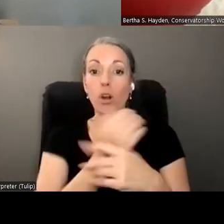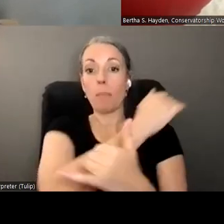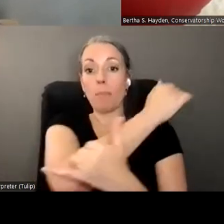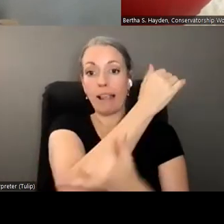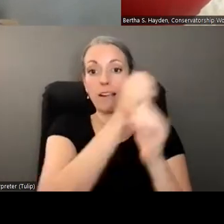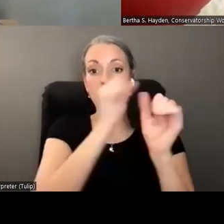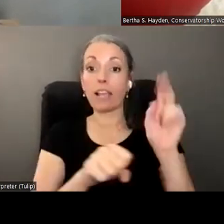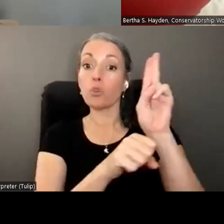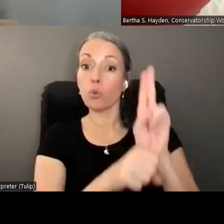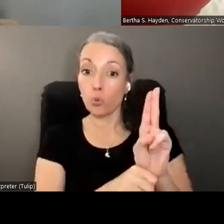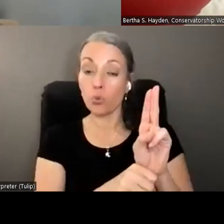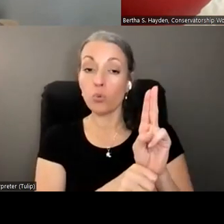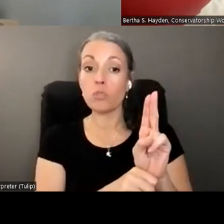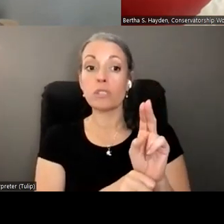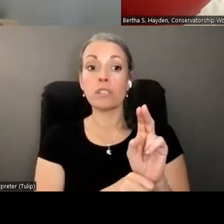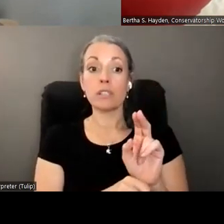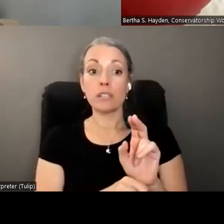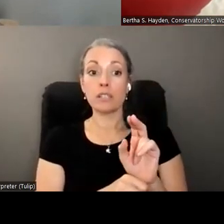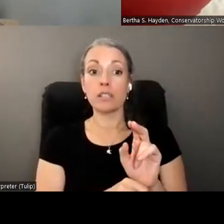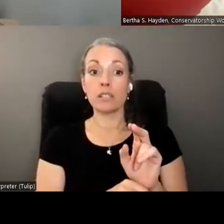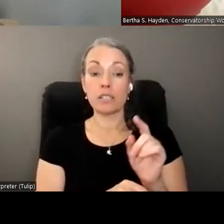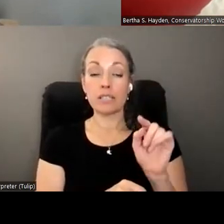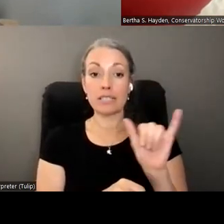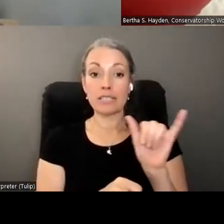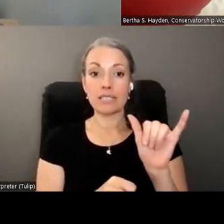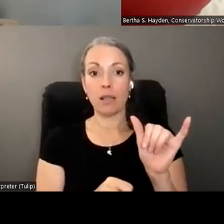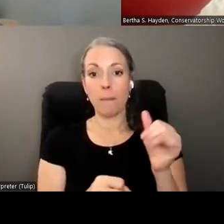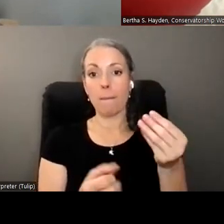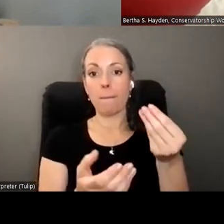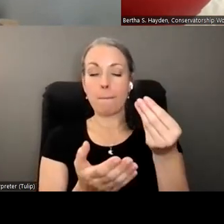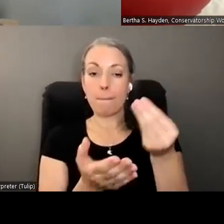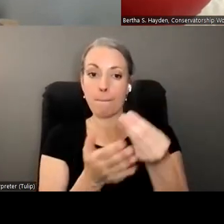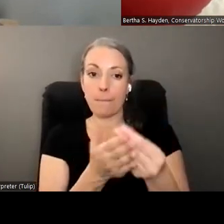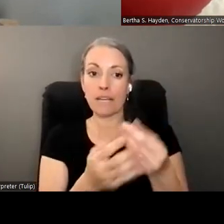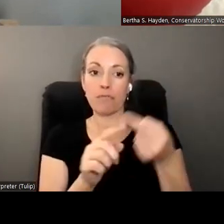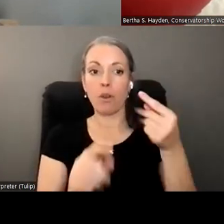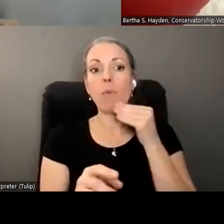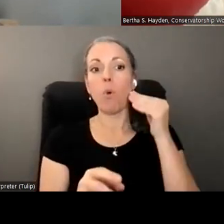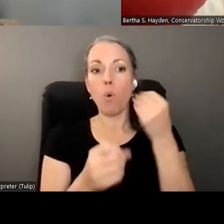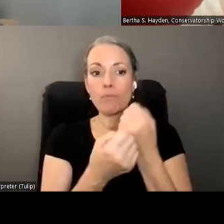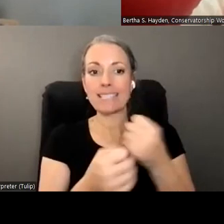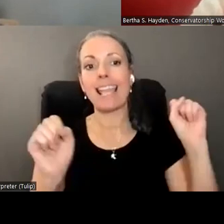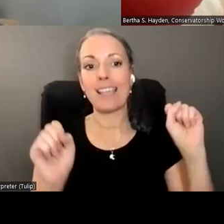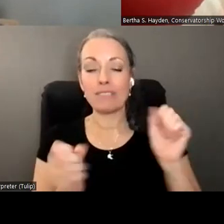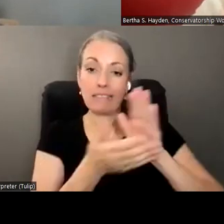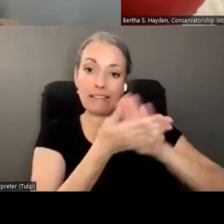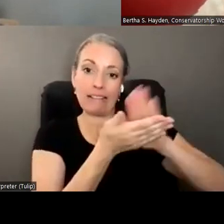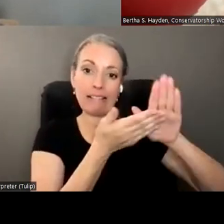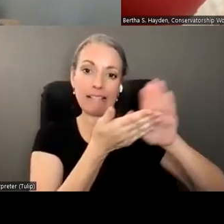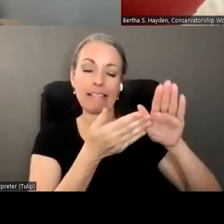use county APS could potentially use some of the home safe funds to assist this person in getting their home cleaned up